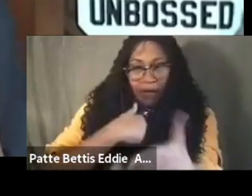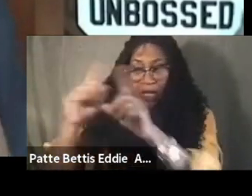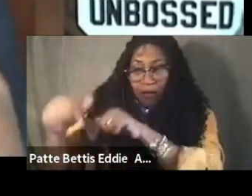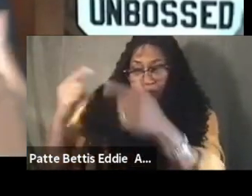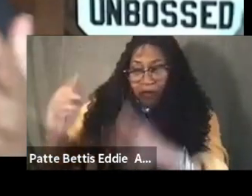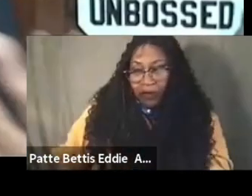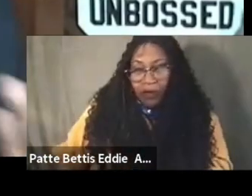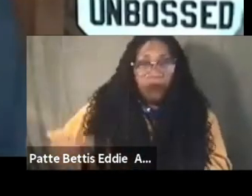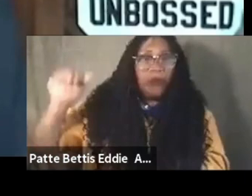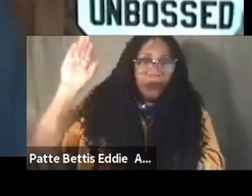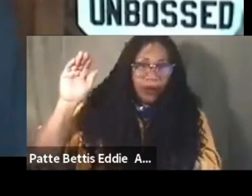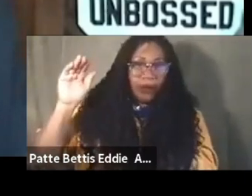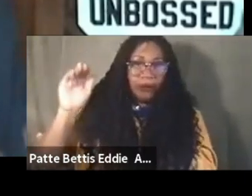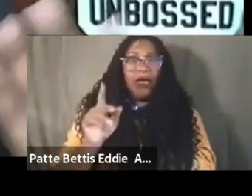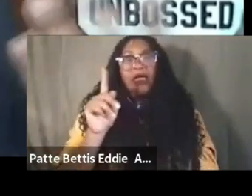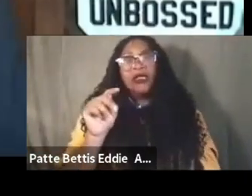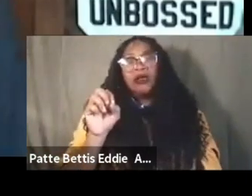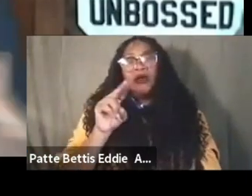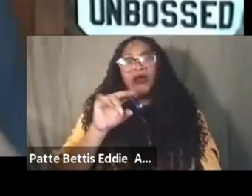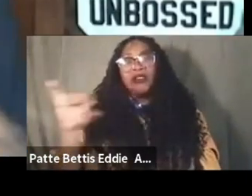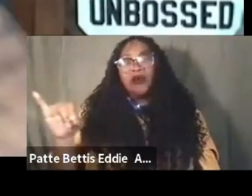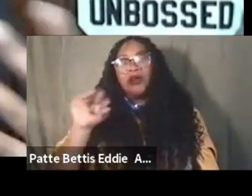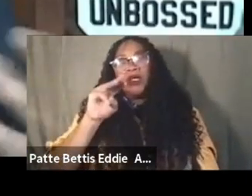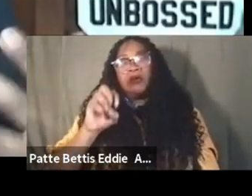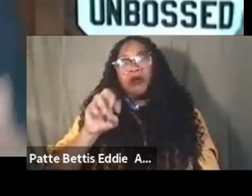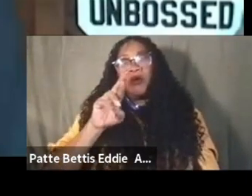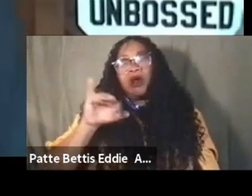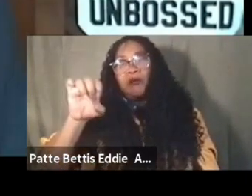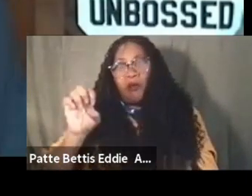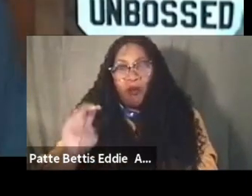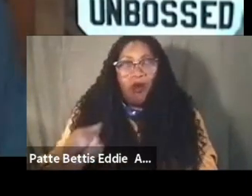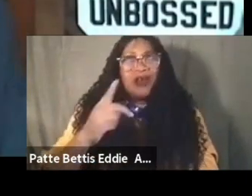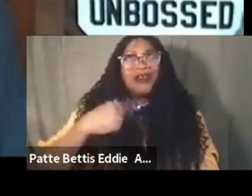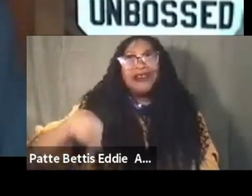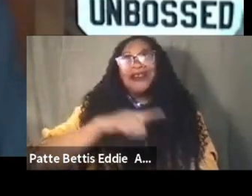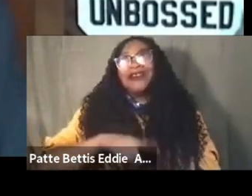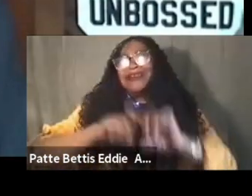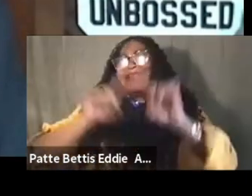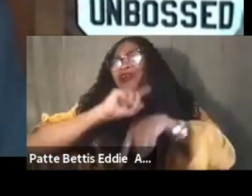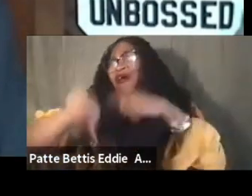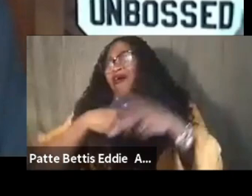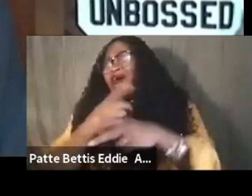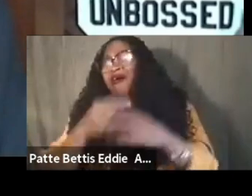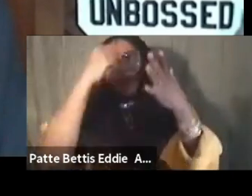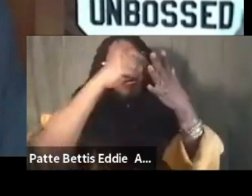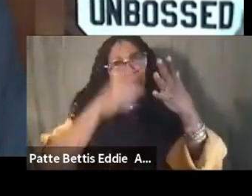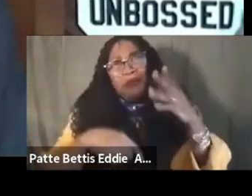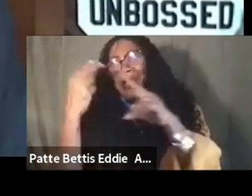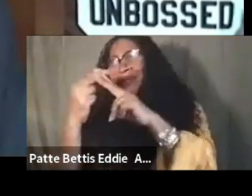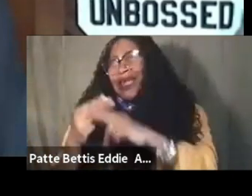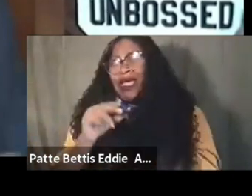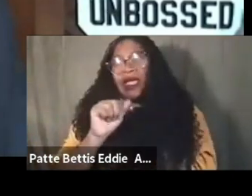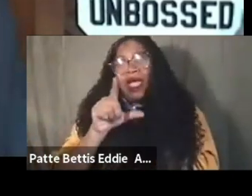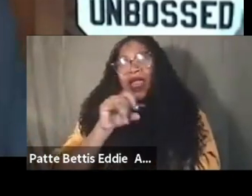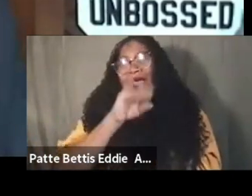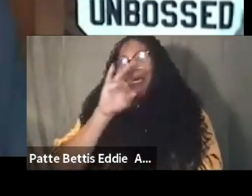everybody was sharing you know about tony morris and we are so many wonderful people lucille clifton brought up you know alice walker all of these wonderful folks um